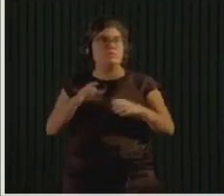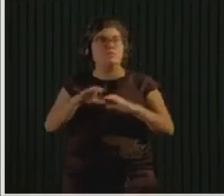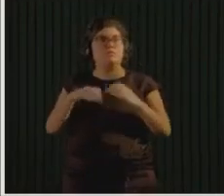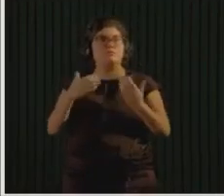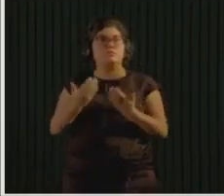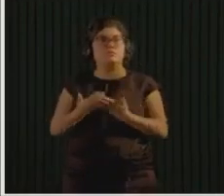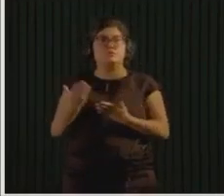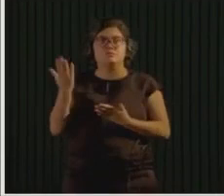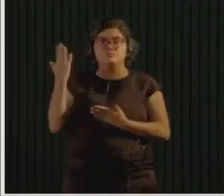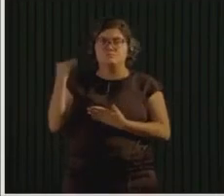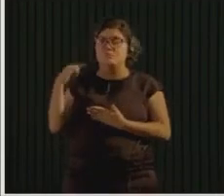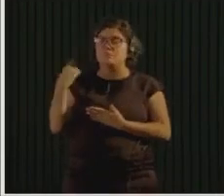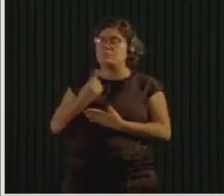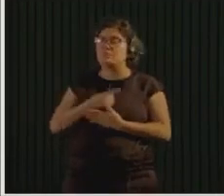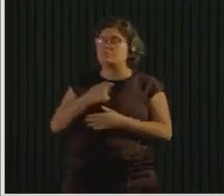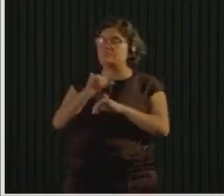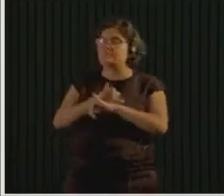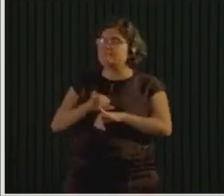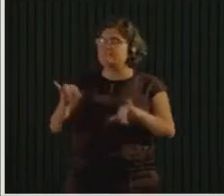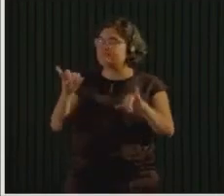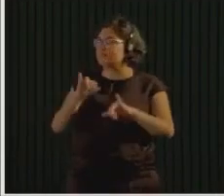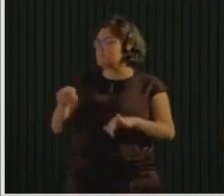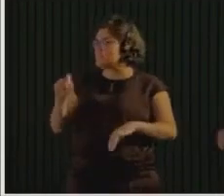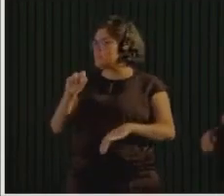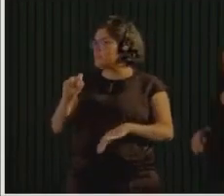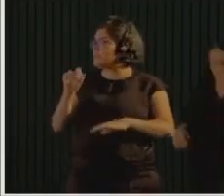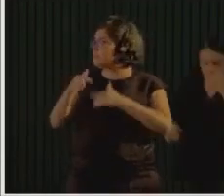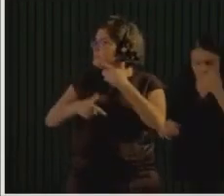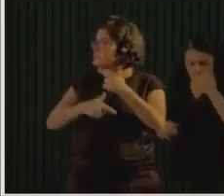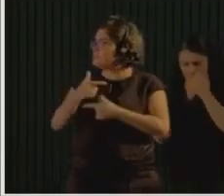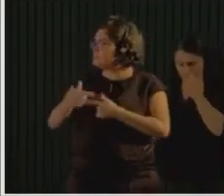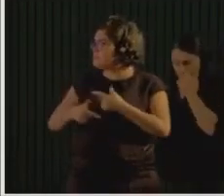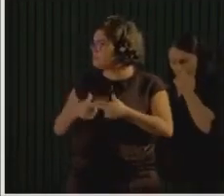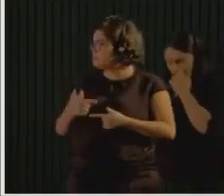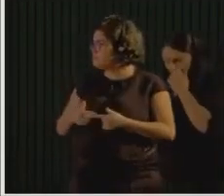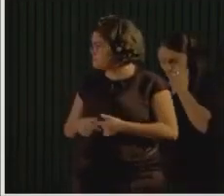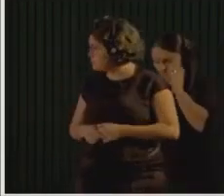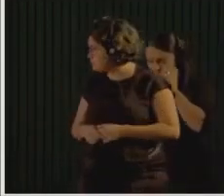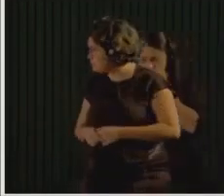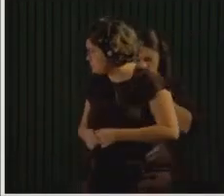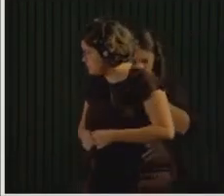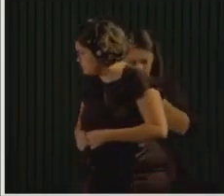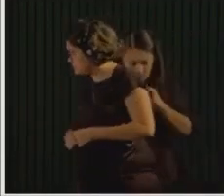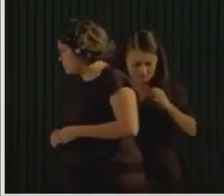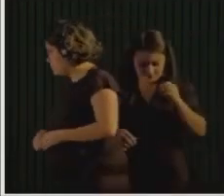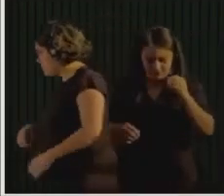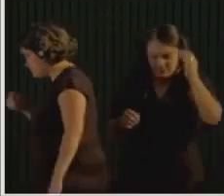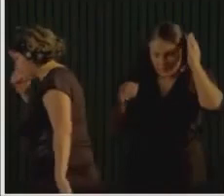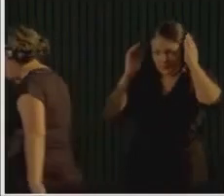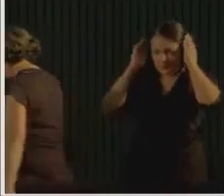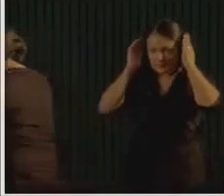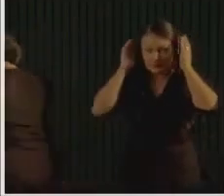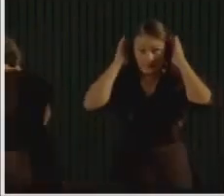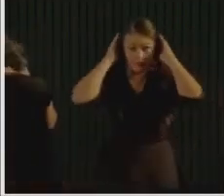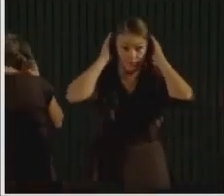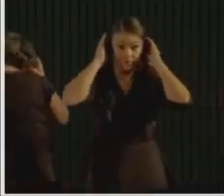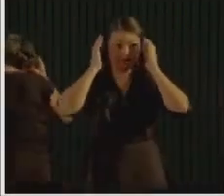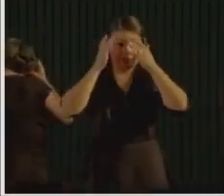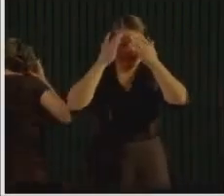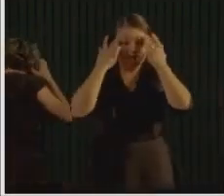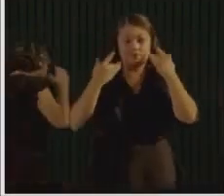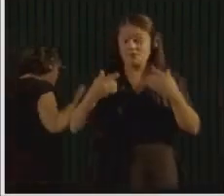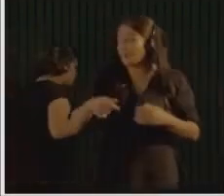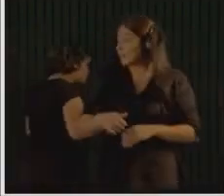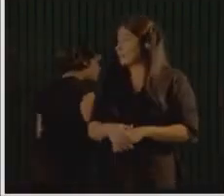from discards, and we worked to end corporate welfare for wasting, meaning no longer subsidizing the corporations